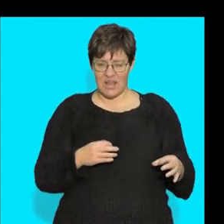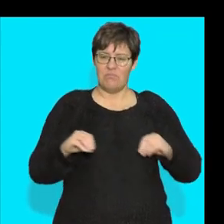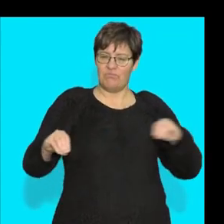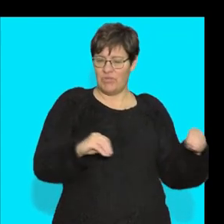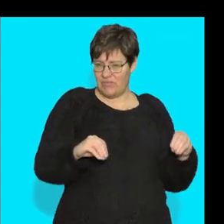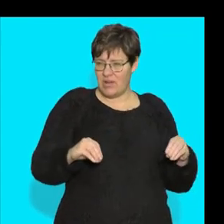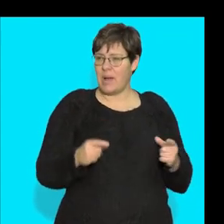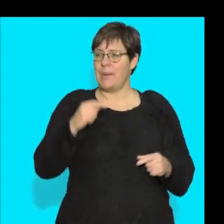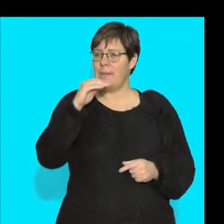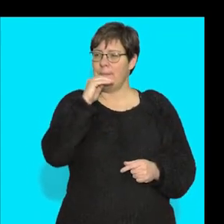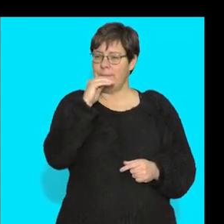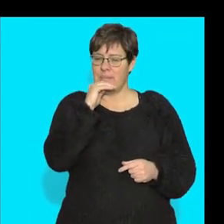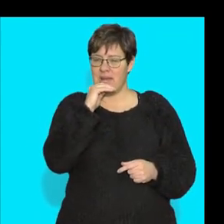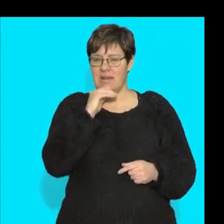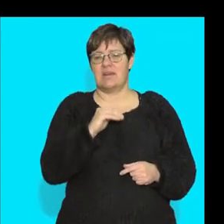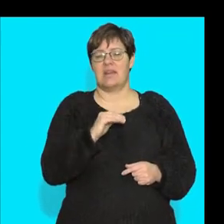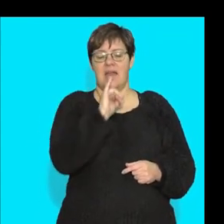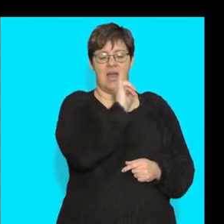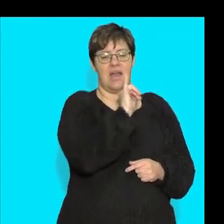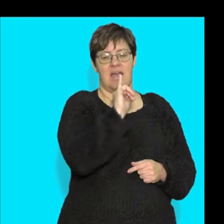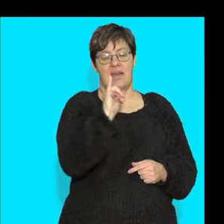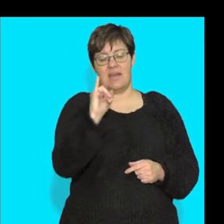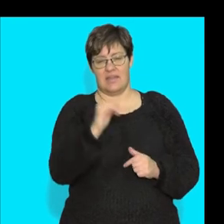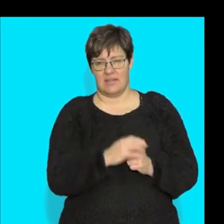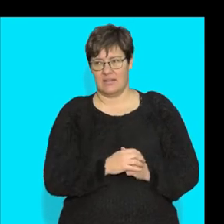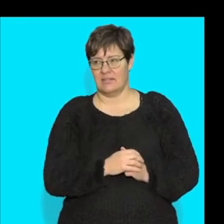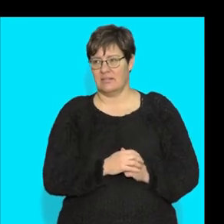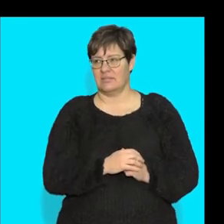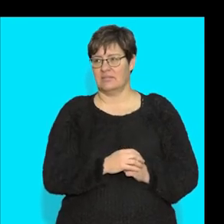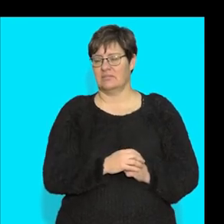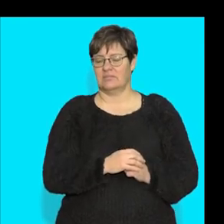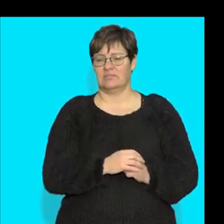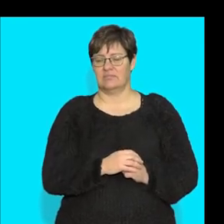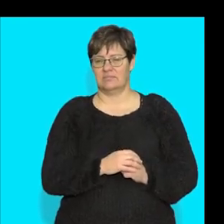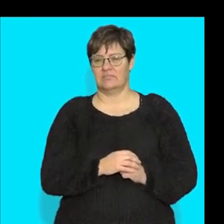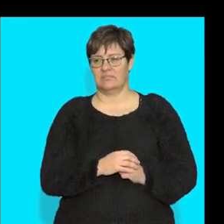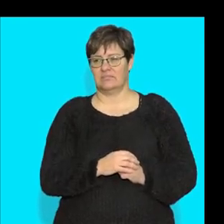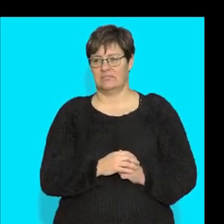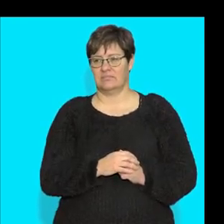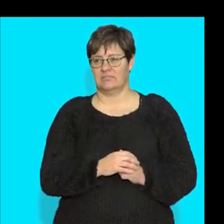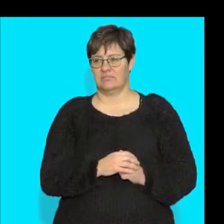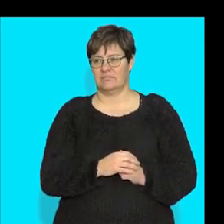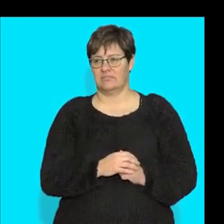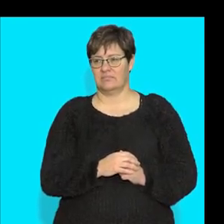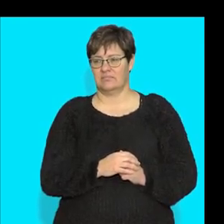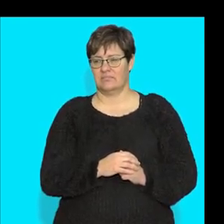voluntary movement it is going to be right structure number three so let's